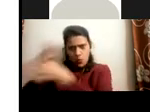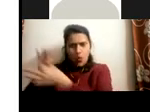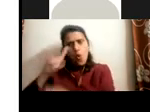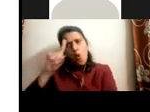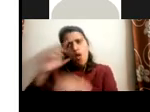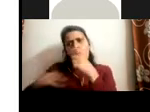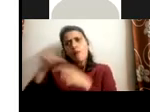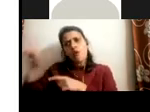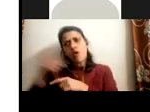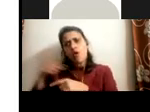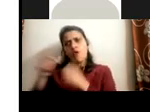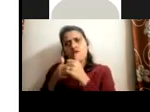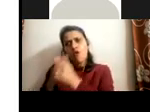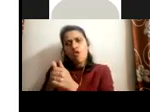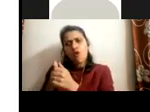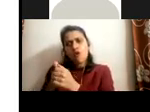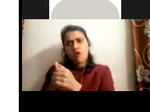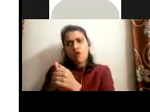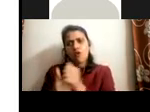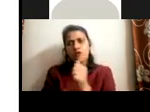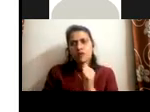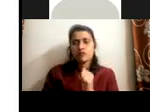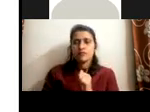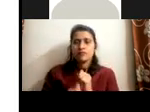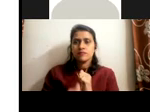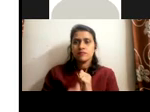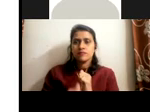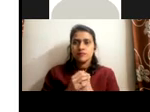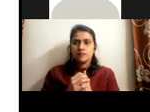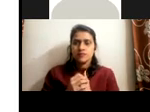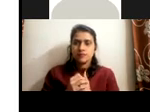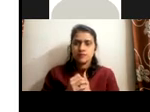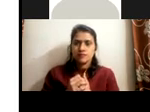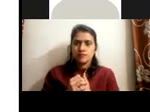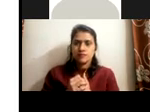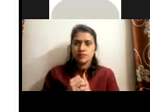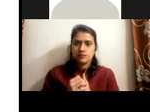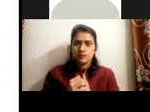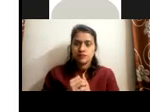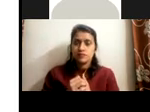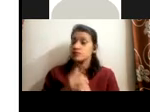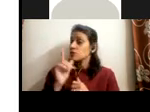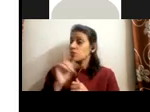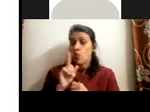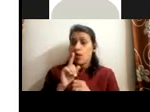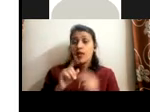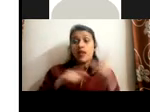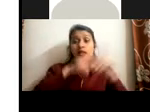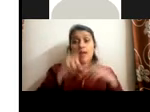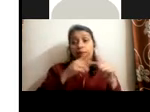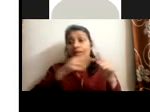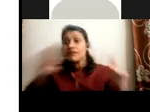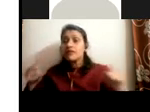Training provided for single company or training provided for a collective of companies. Like now